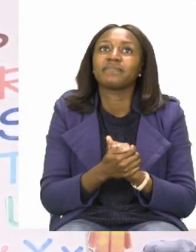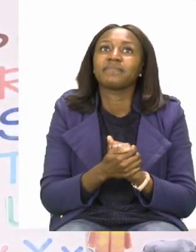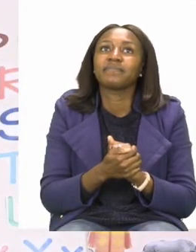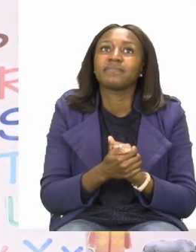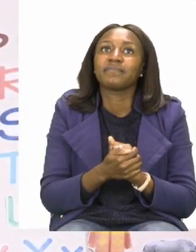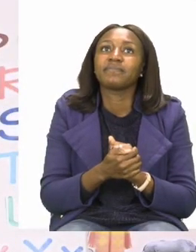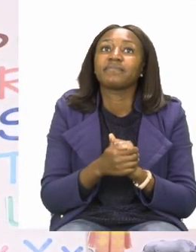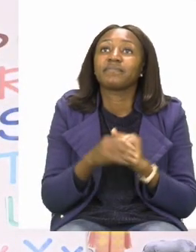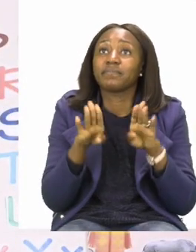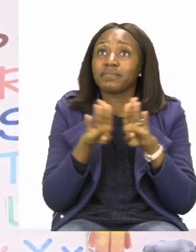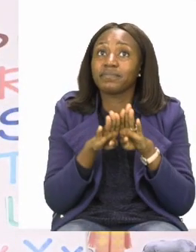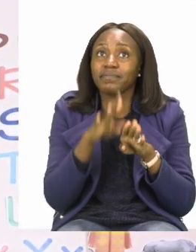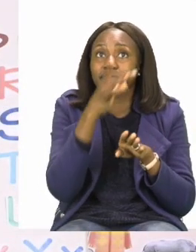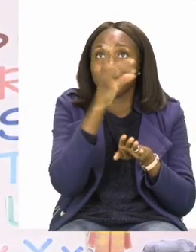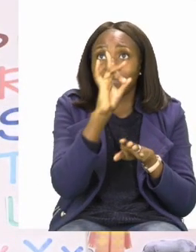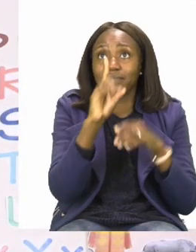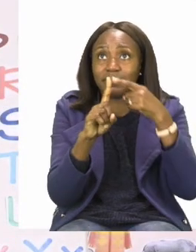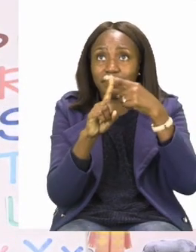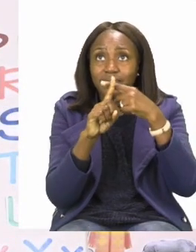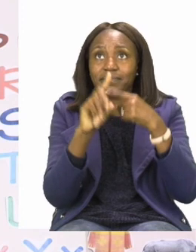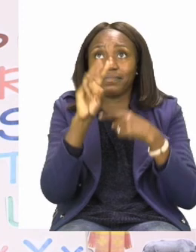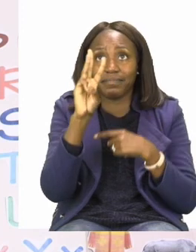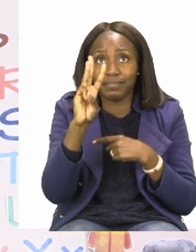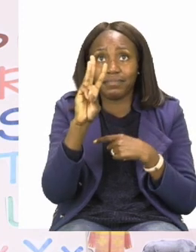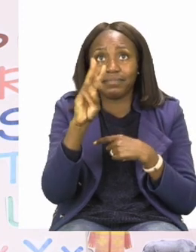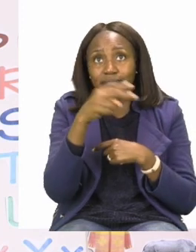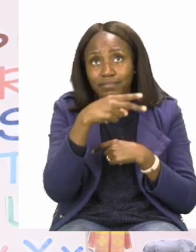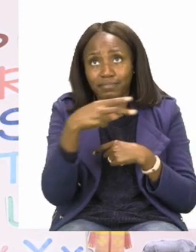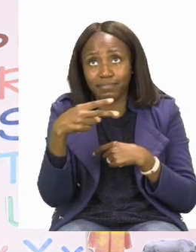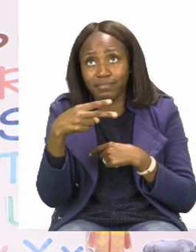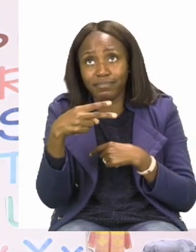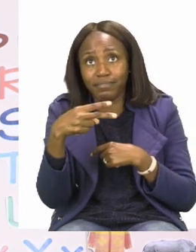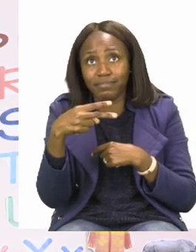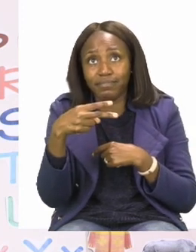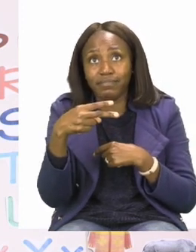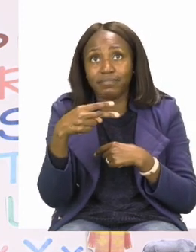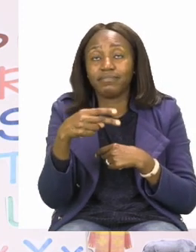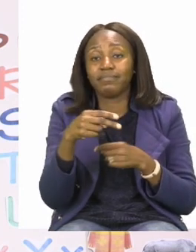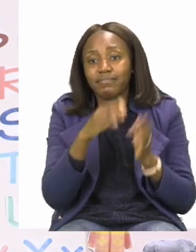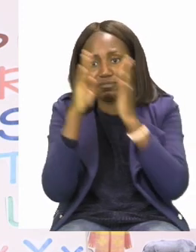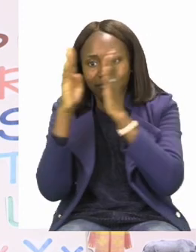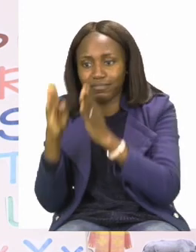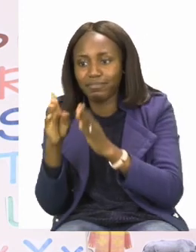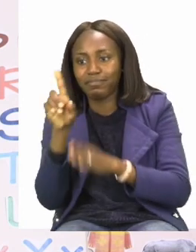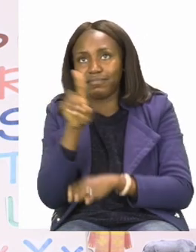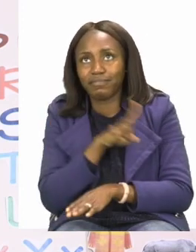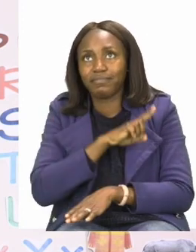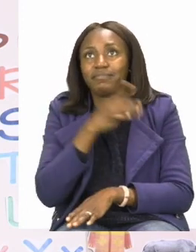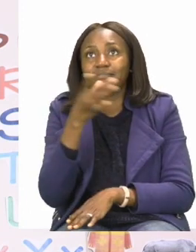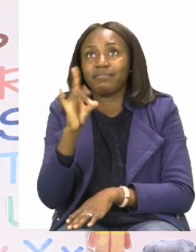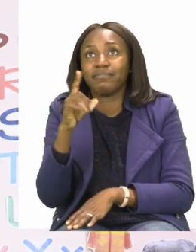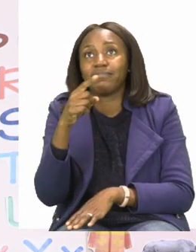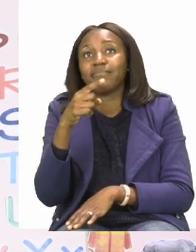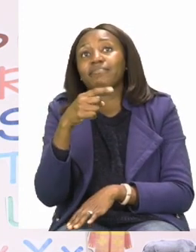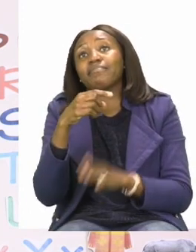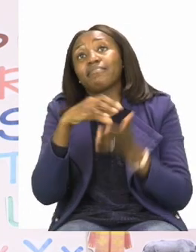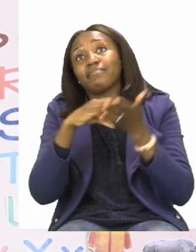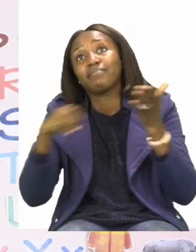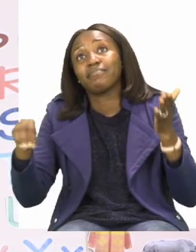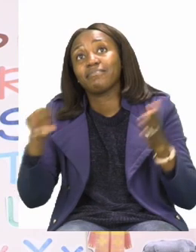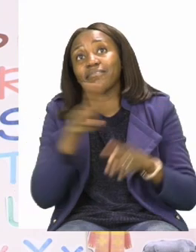8 plus 3 equals and then 18 minus 10.